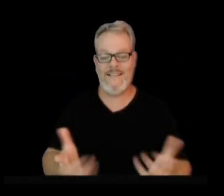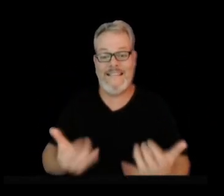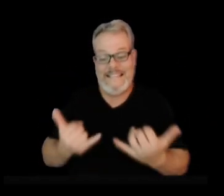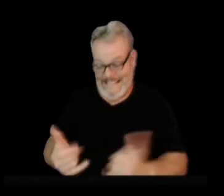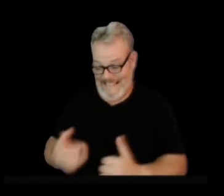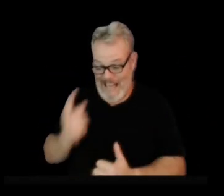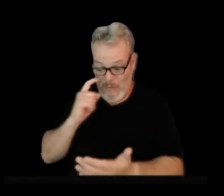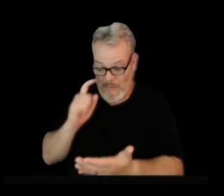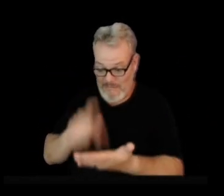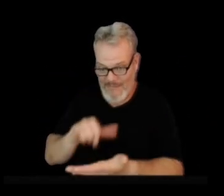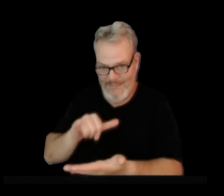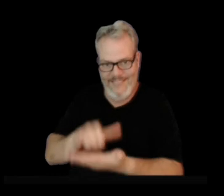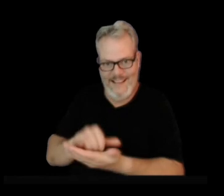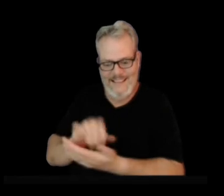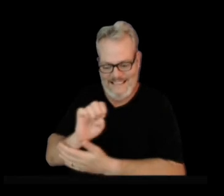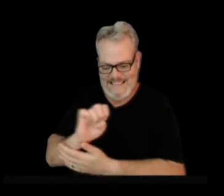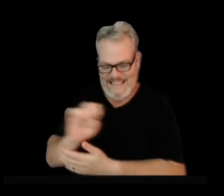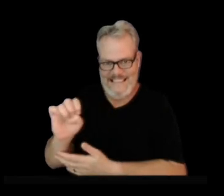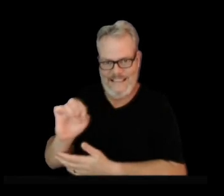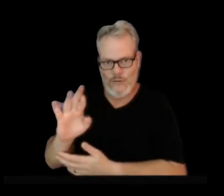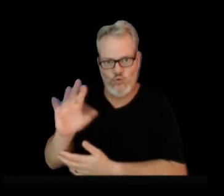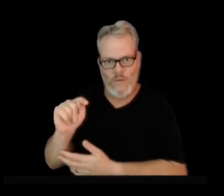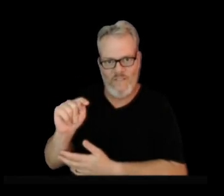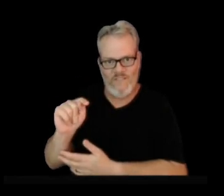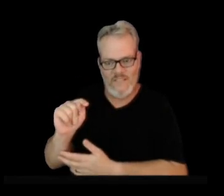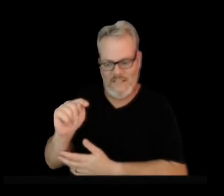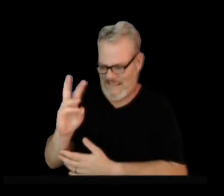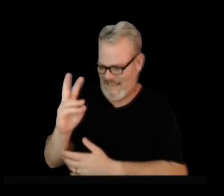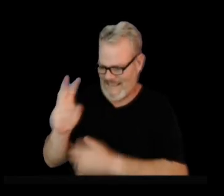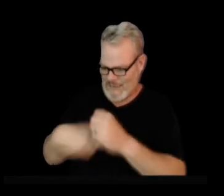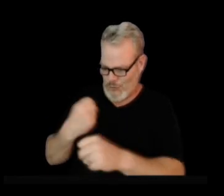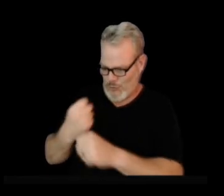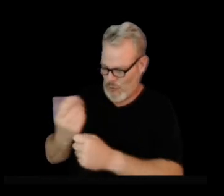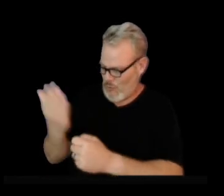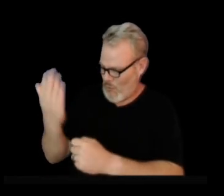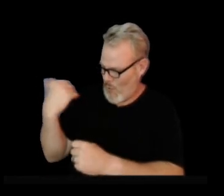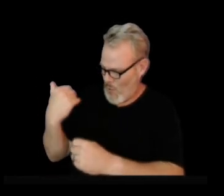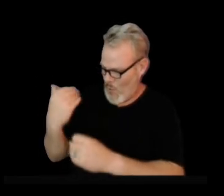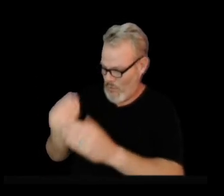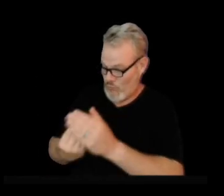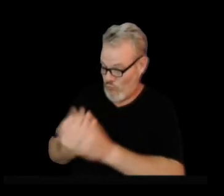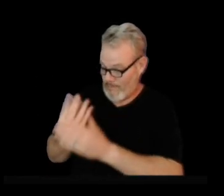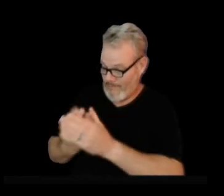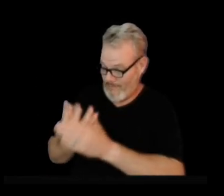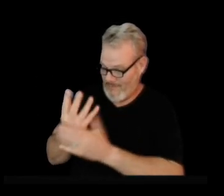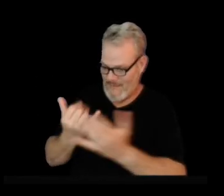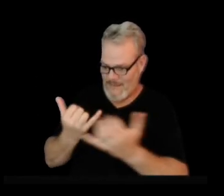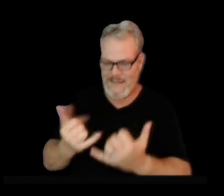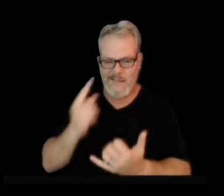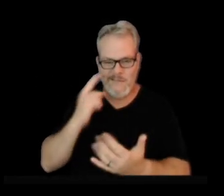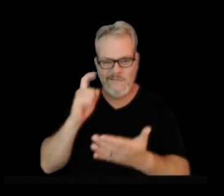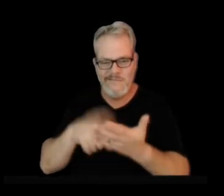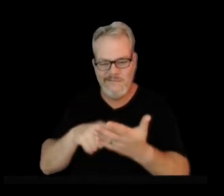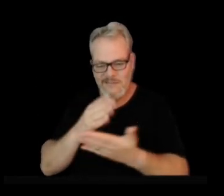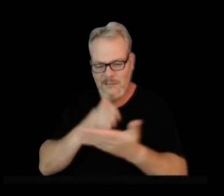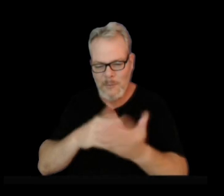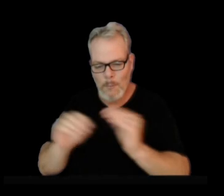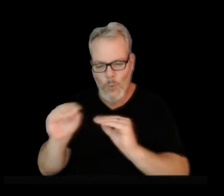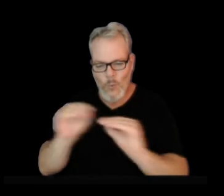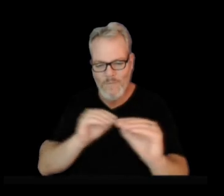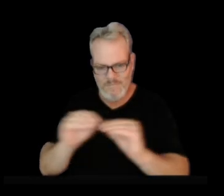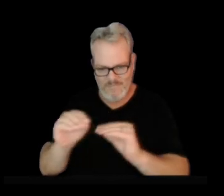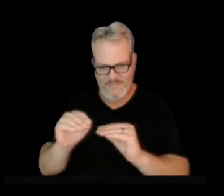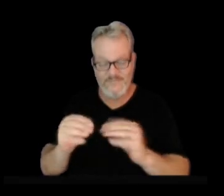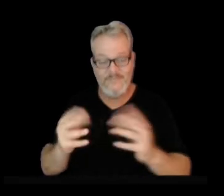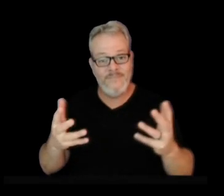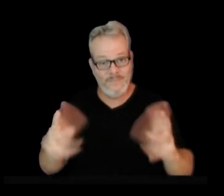of the East Rift six years after the 2018 eruption. So that is Kilauea